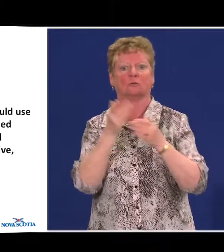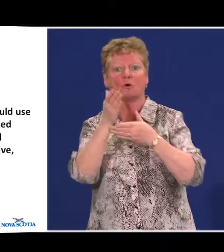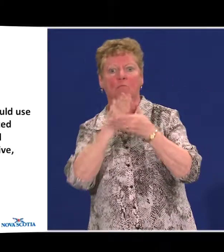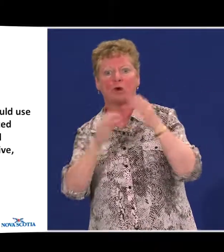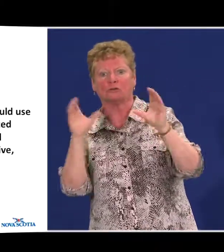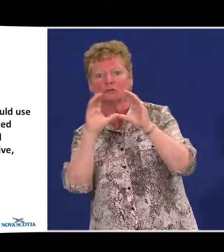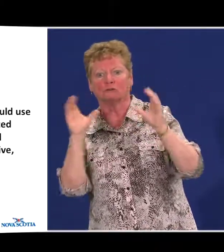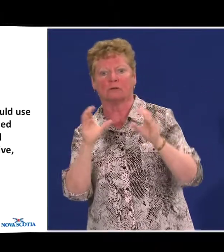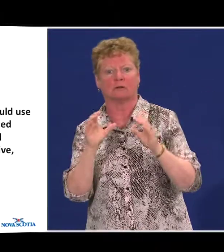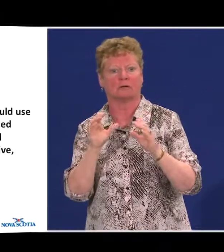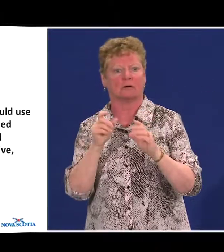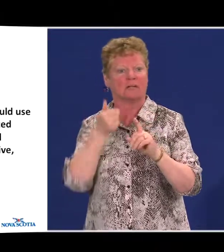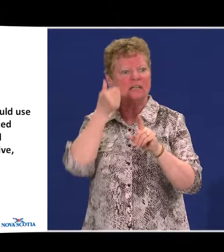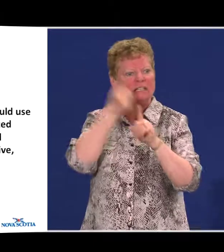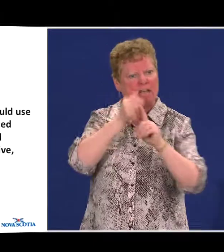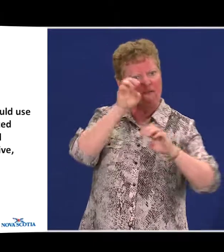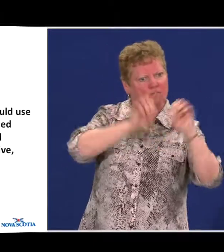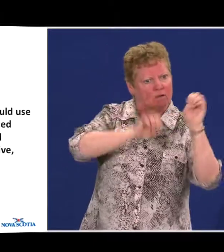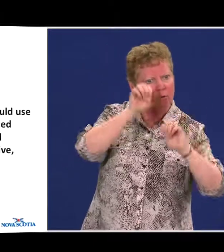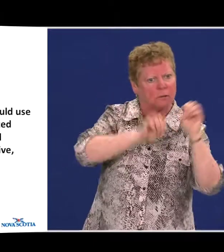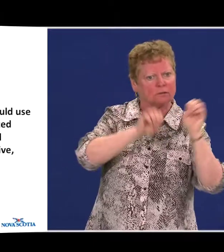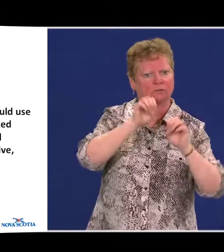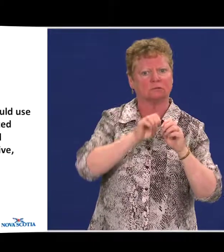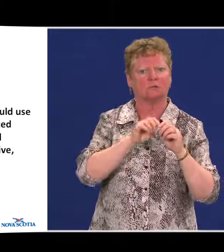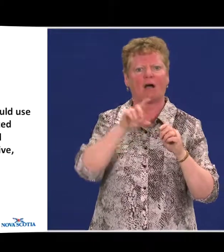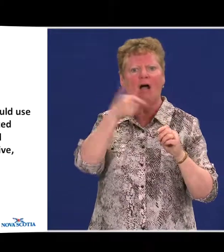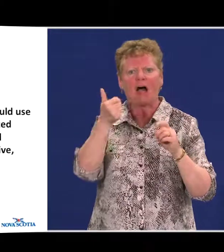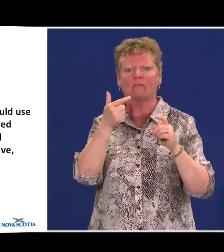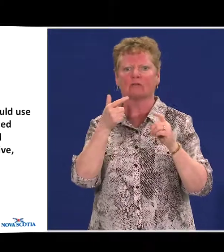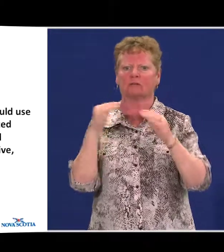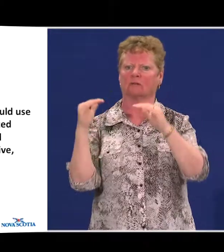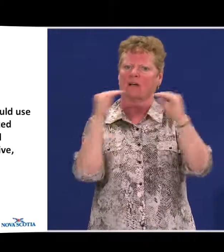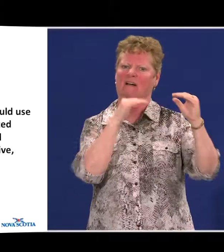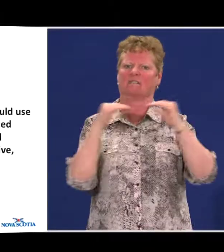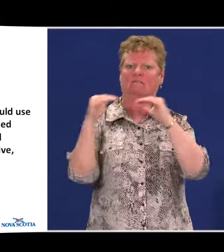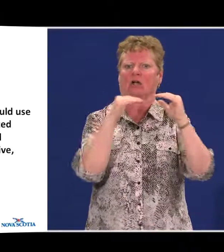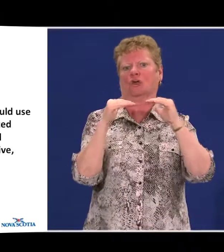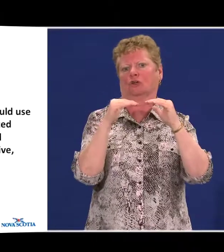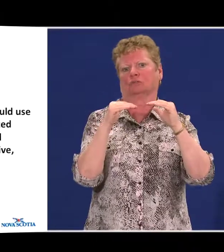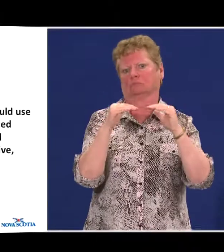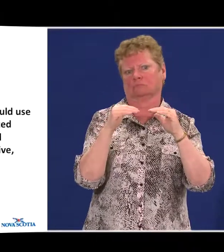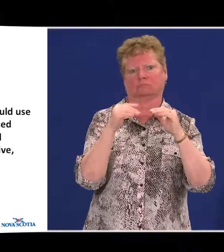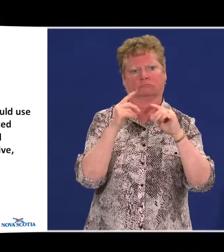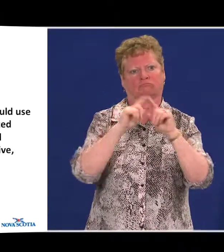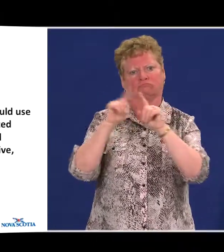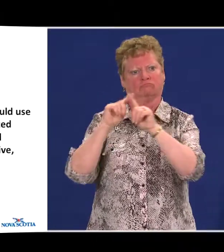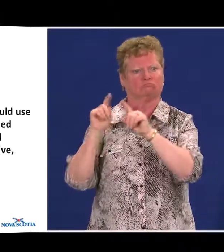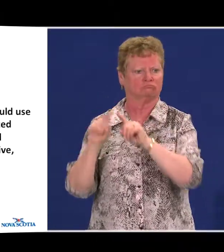-evaluation, and other effective fair and consistent sanctions.